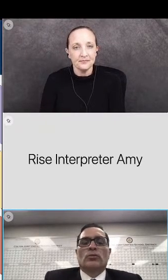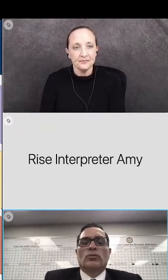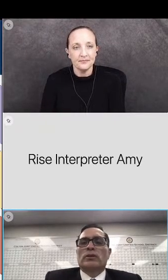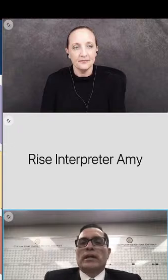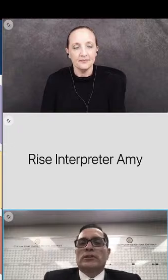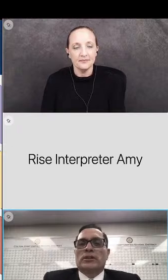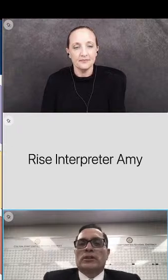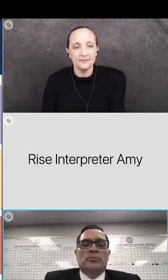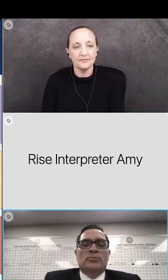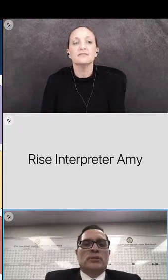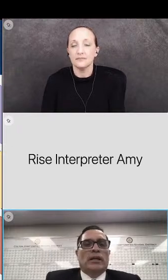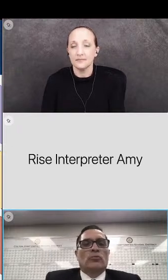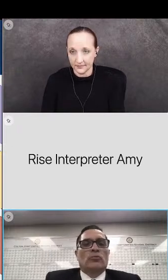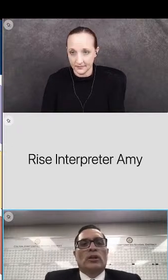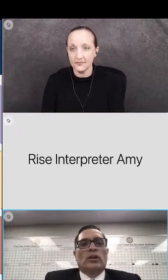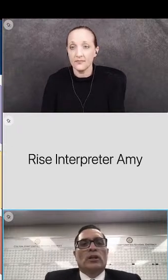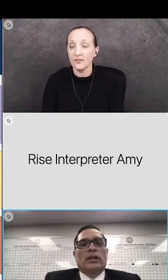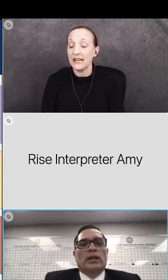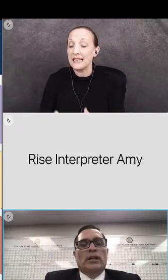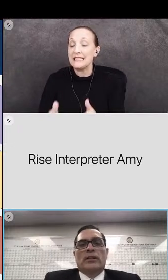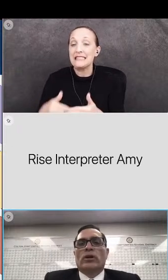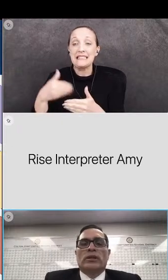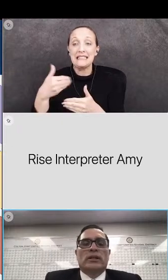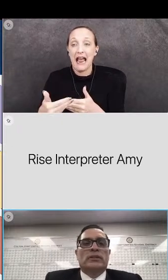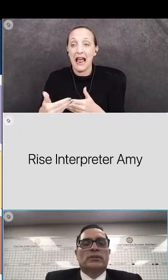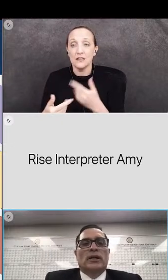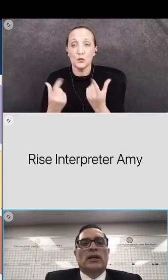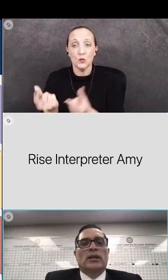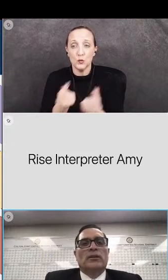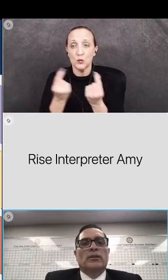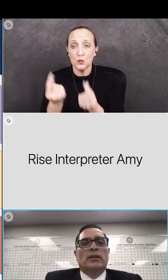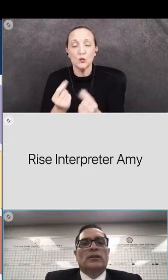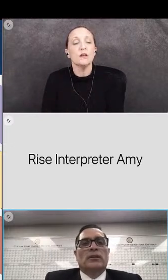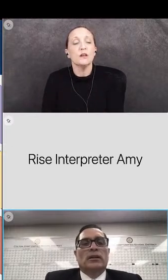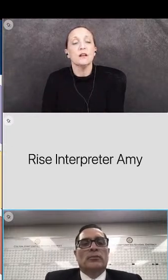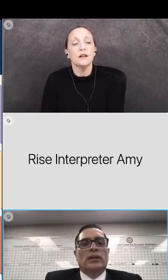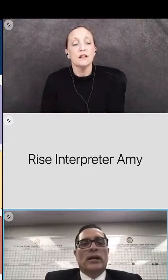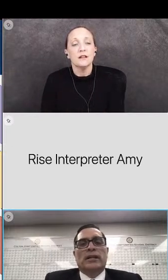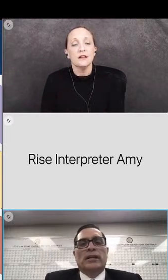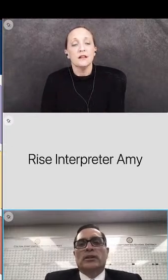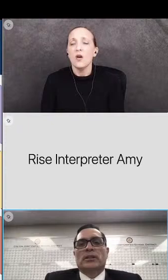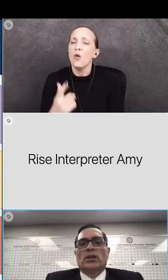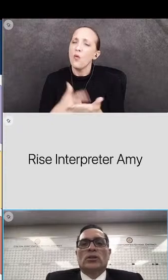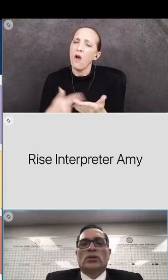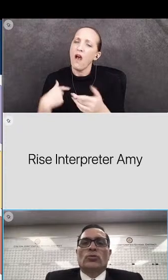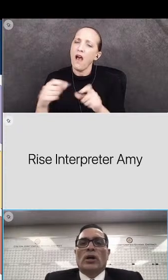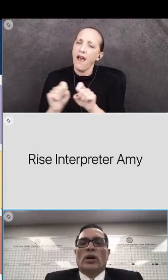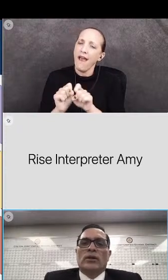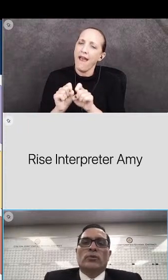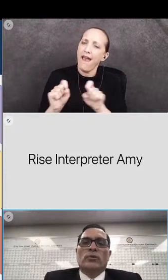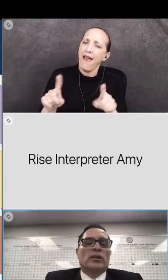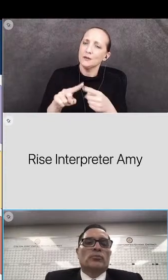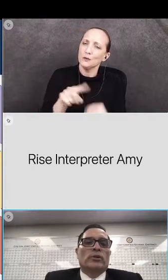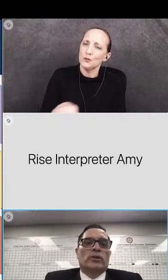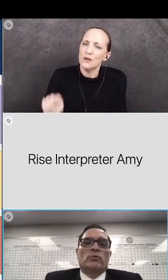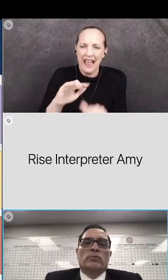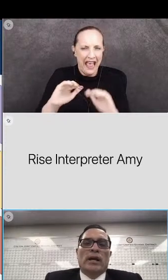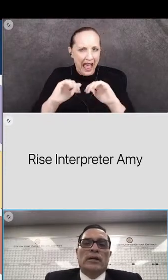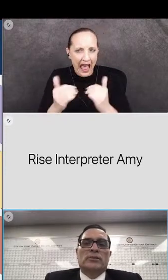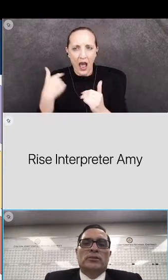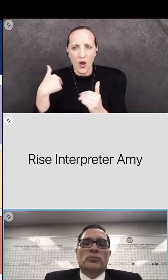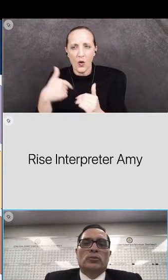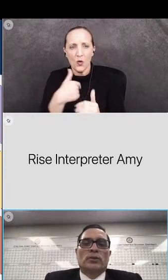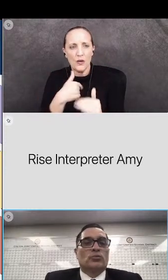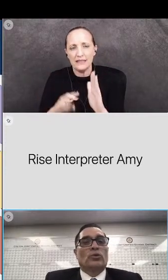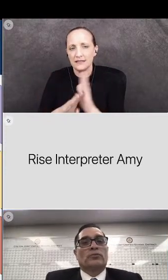so next steps and really the question is uh that that i want to ask is so how do we develop critical